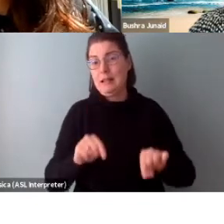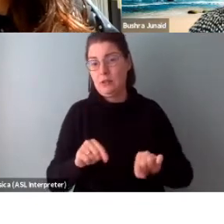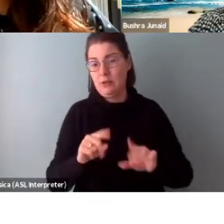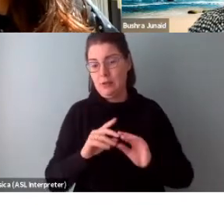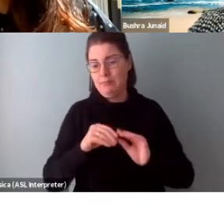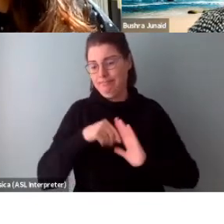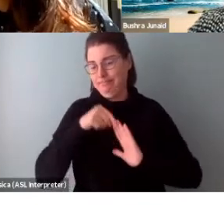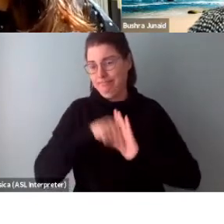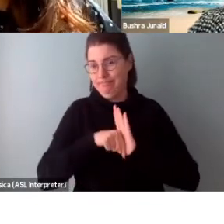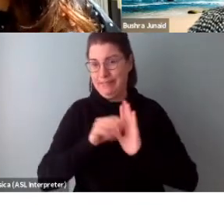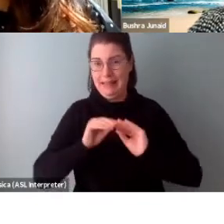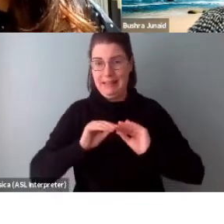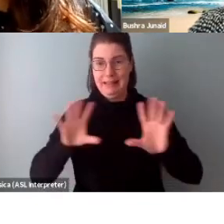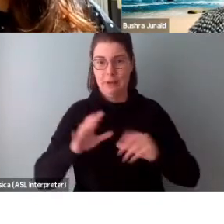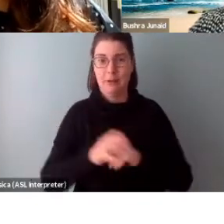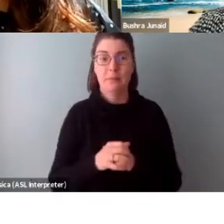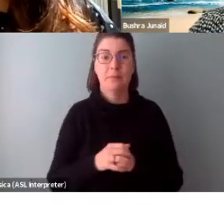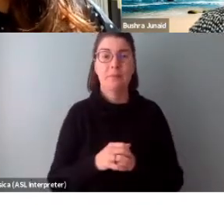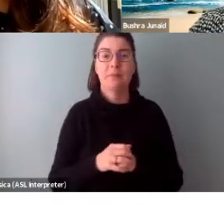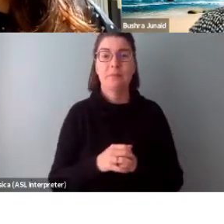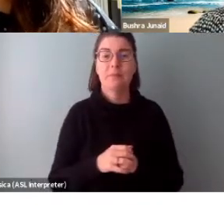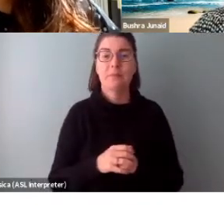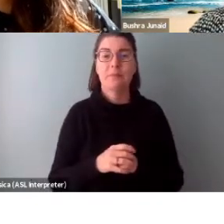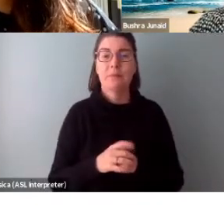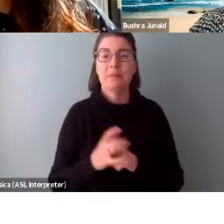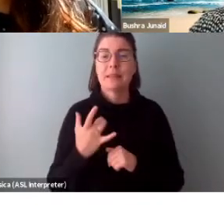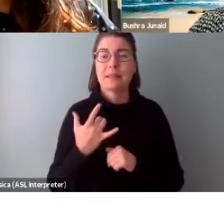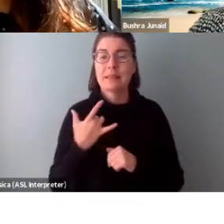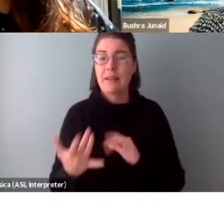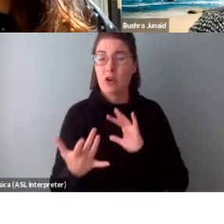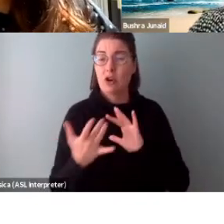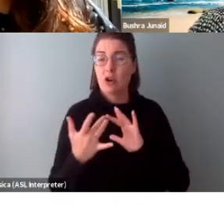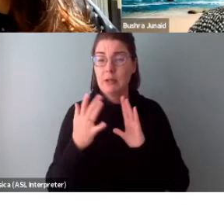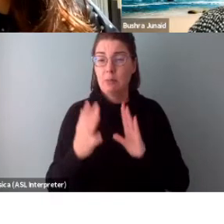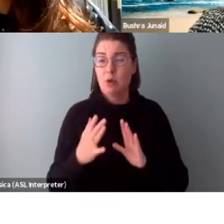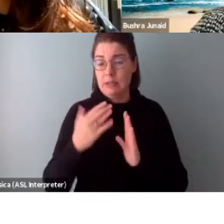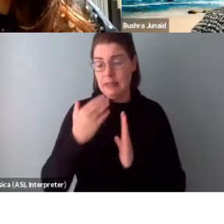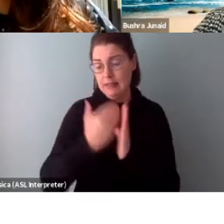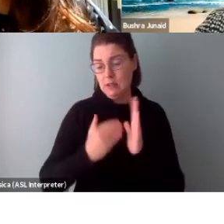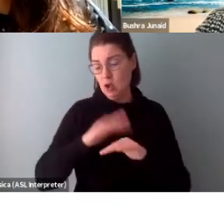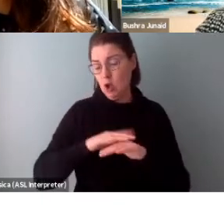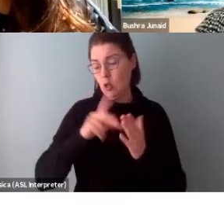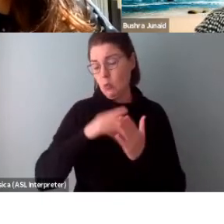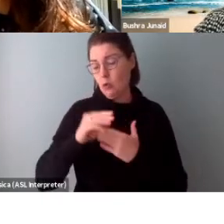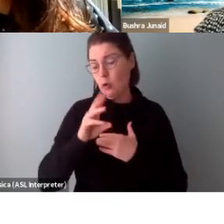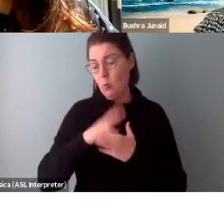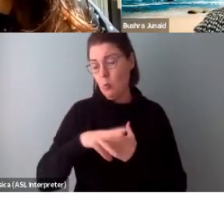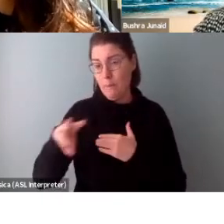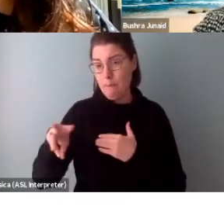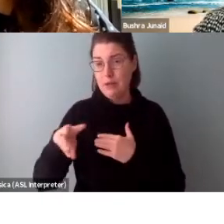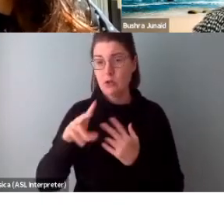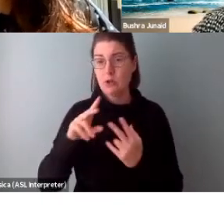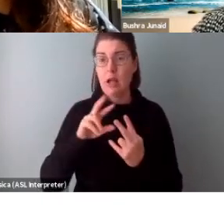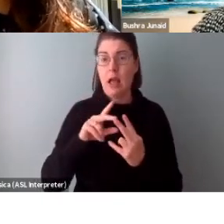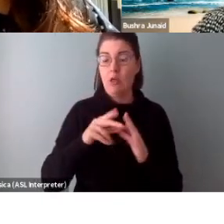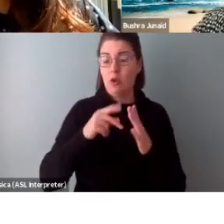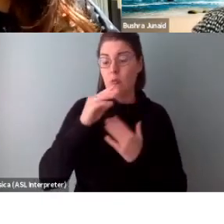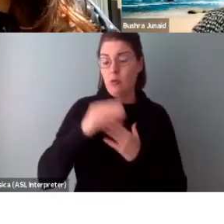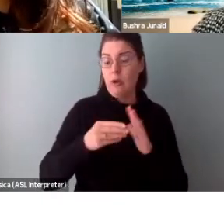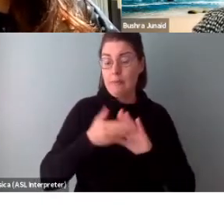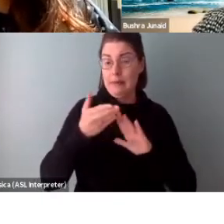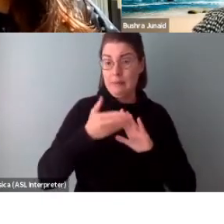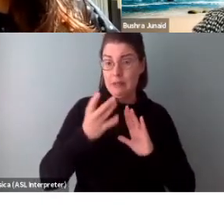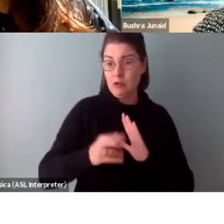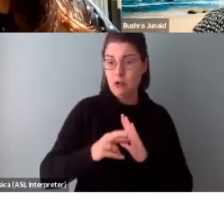thoroughly. There is usually a contact person listed on the program webpage and that's either a program administrator